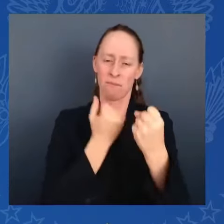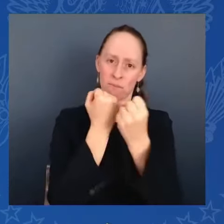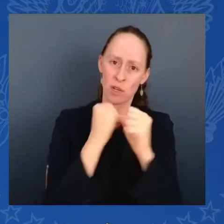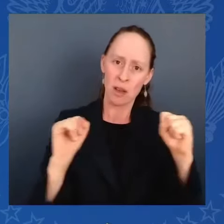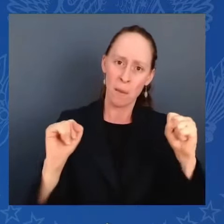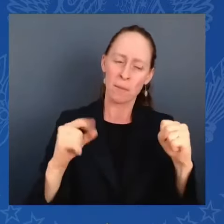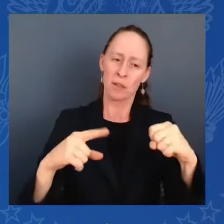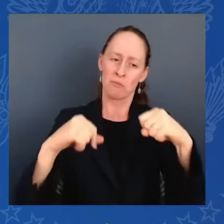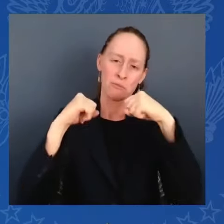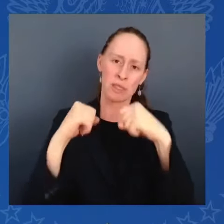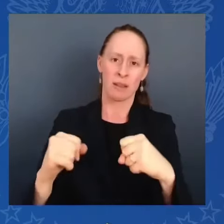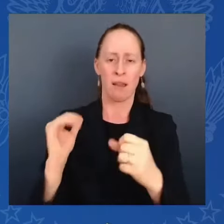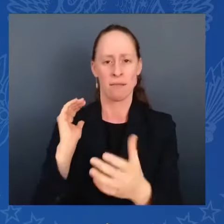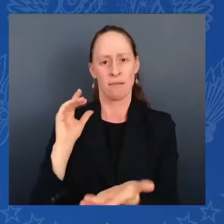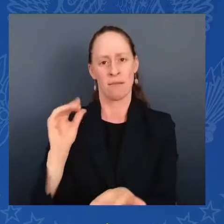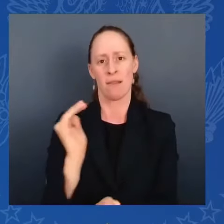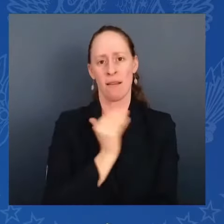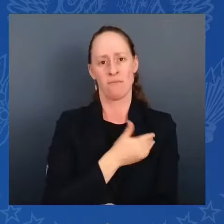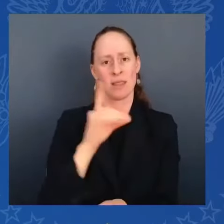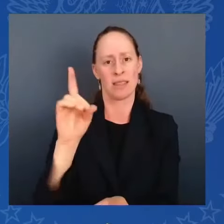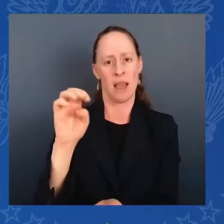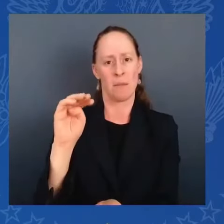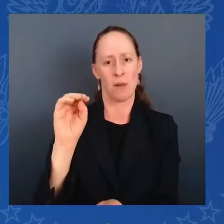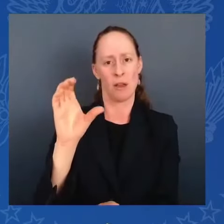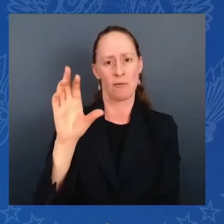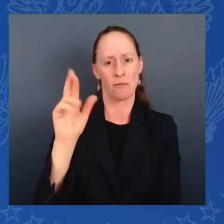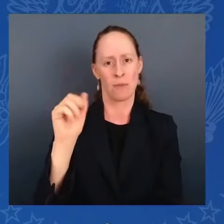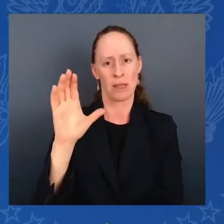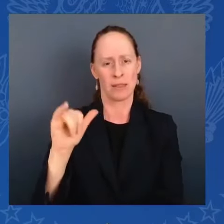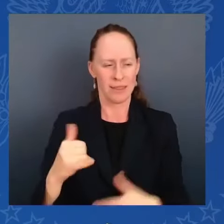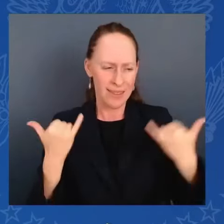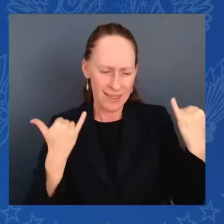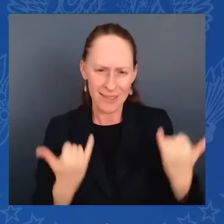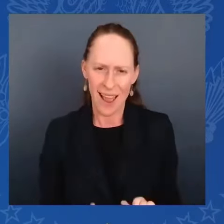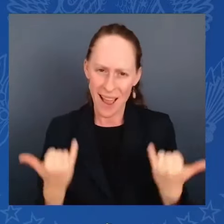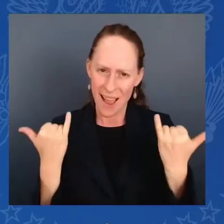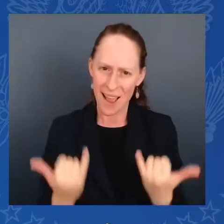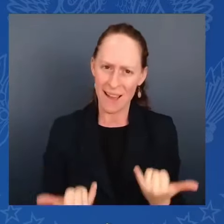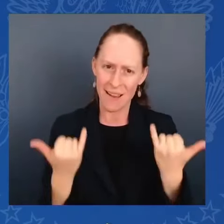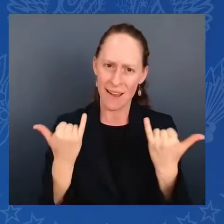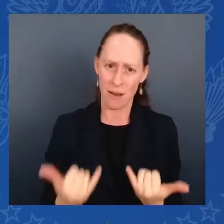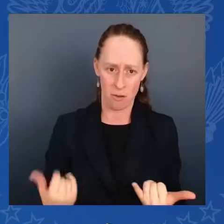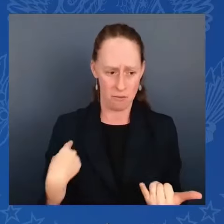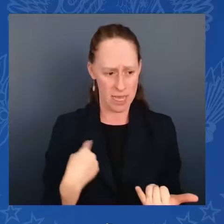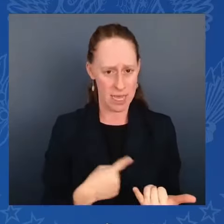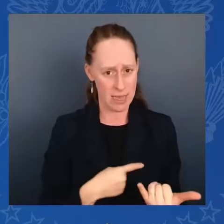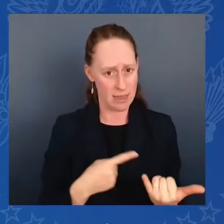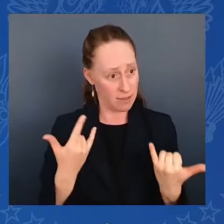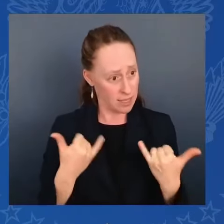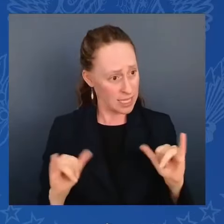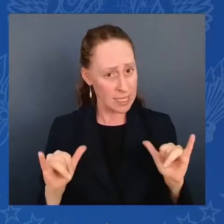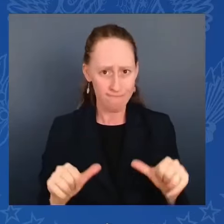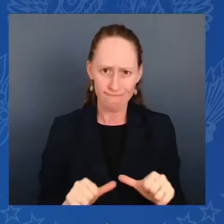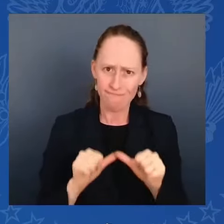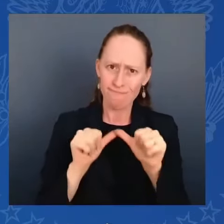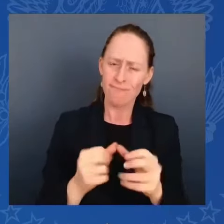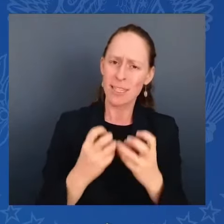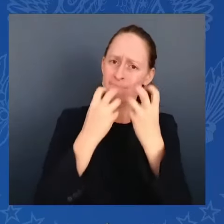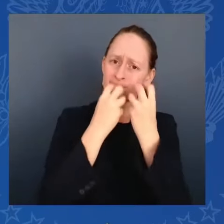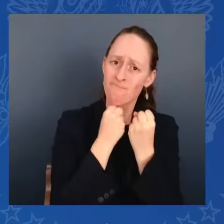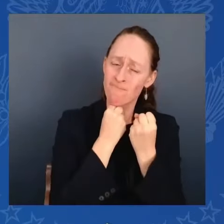the question, will we stand for freedom again? Will we stand for democracy? Will we stand together as Americans?